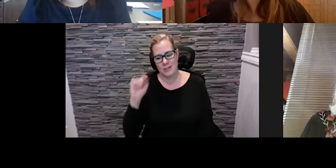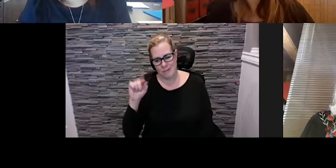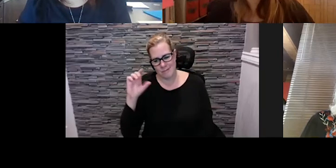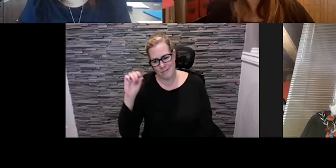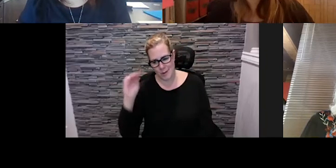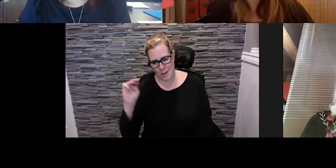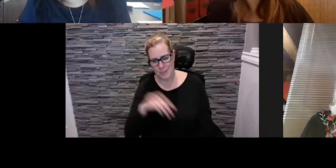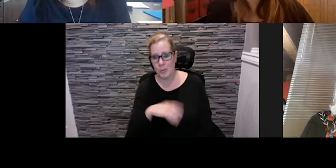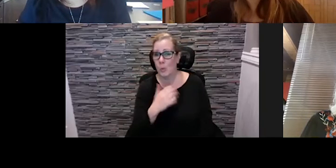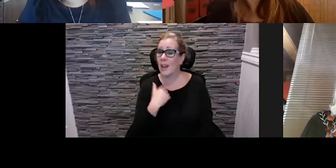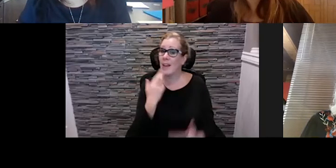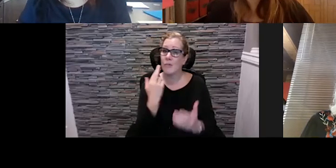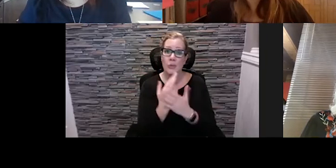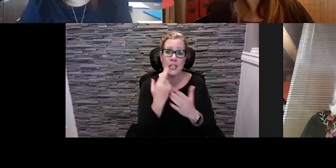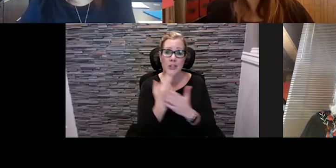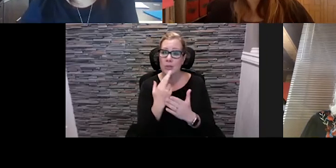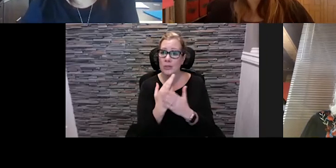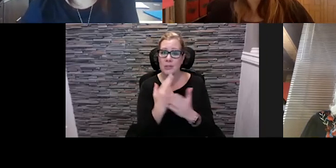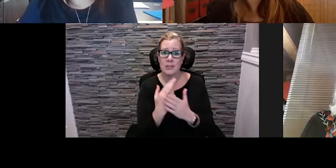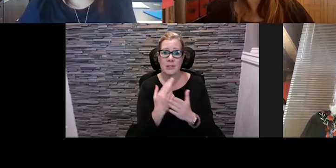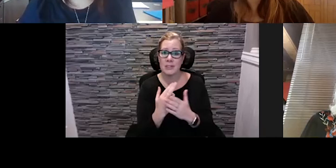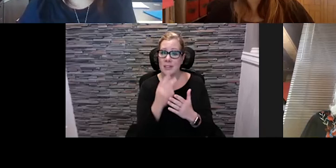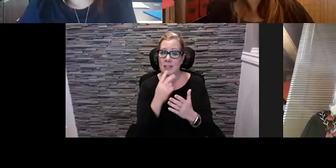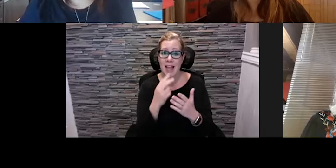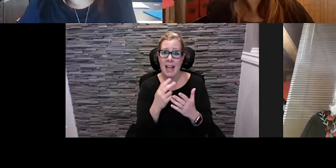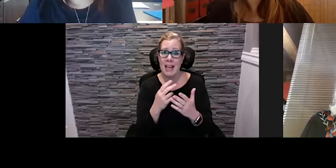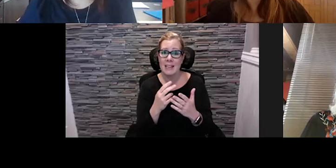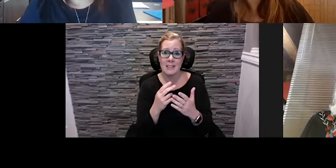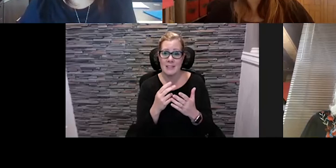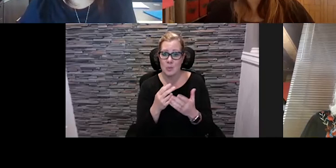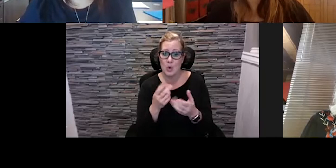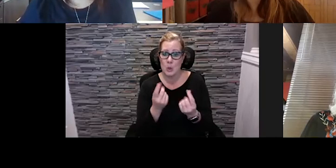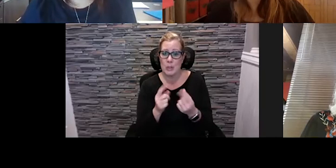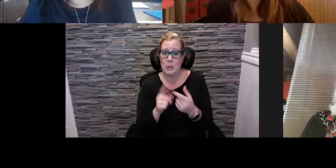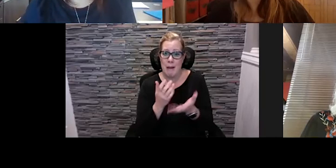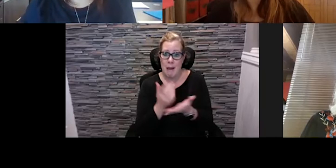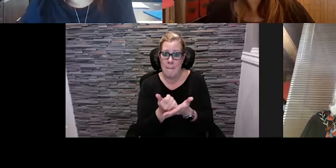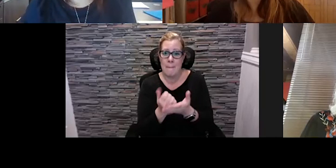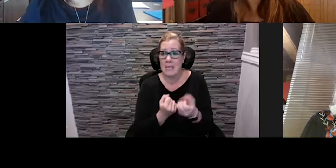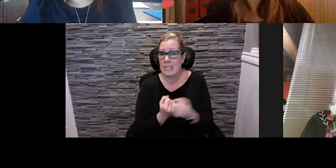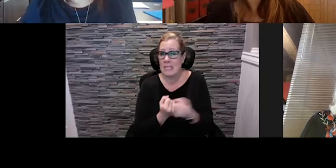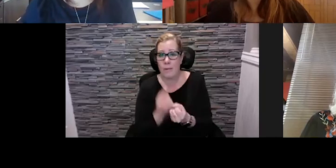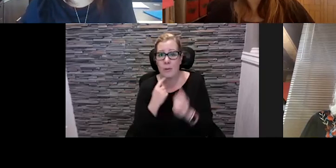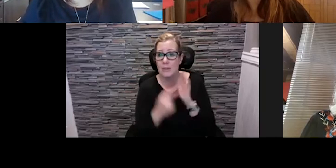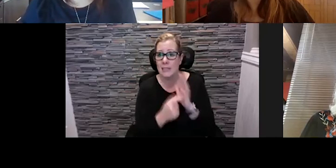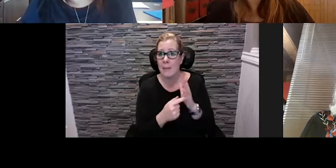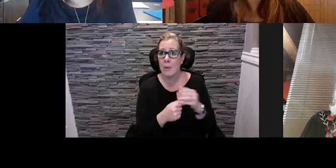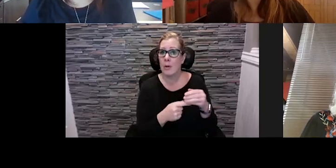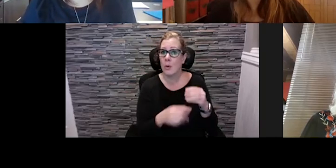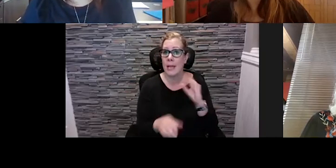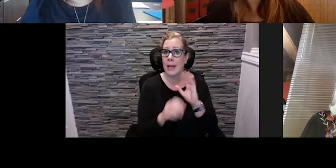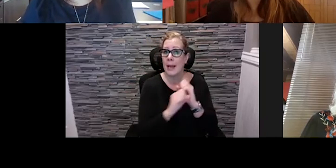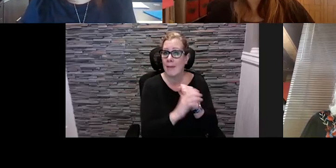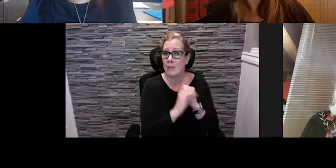we we have some resources that we uh we're using to help amplify what you're doing and so whether it's through our listings and event page or